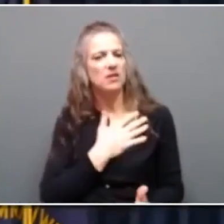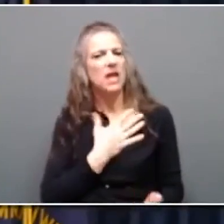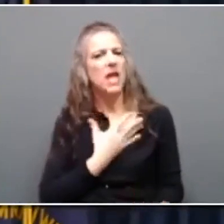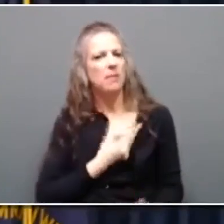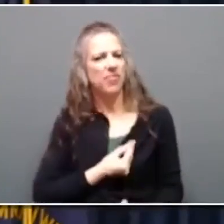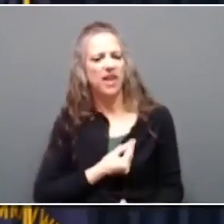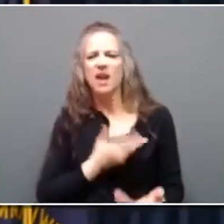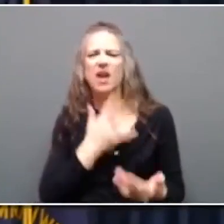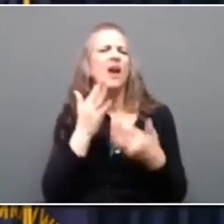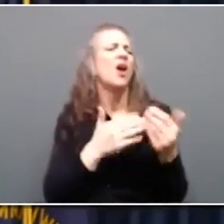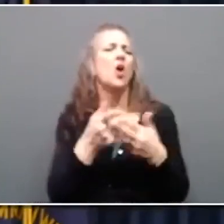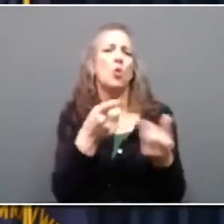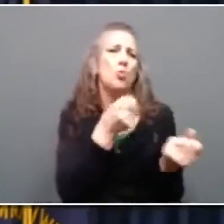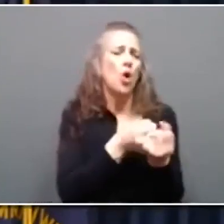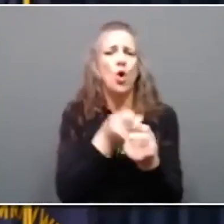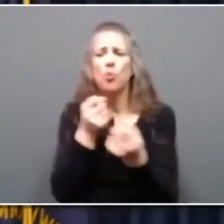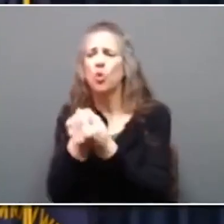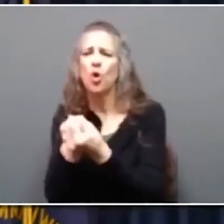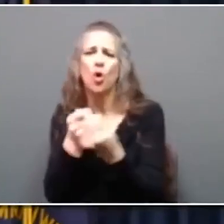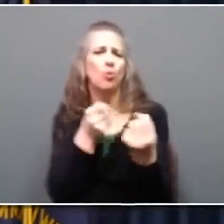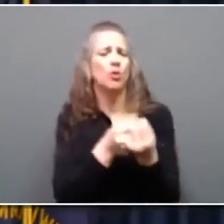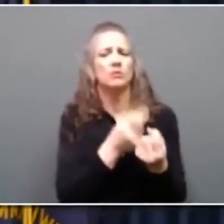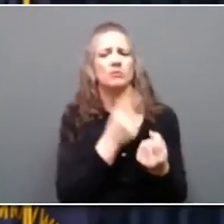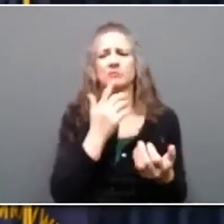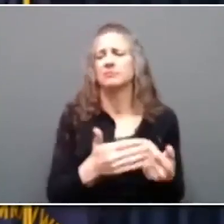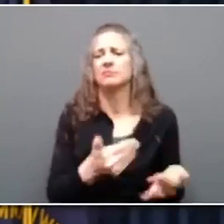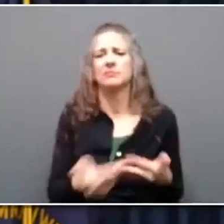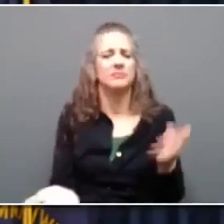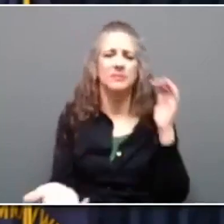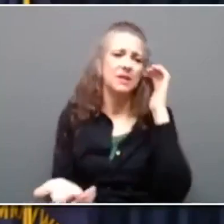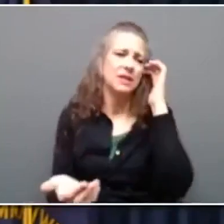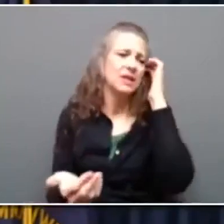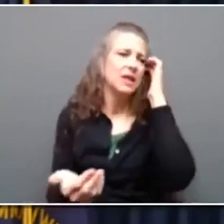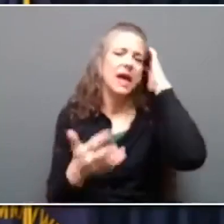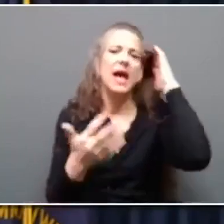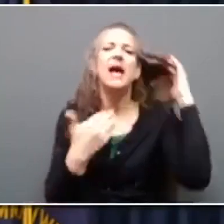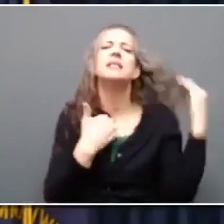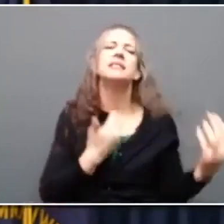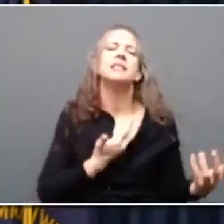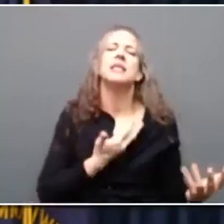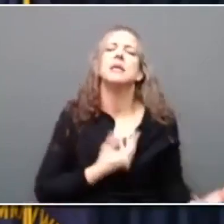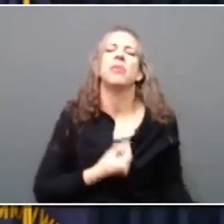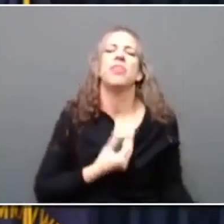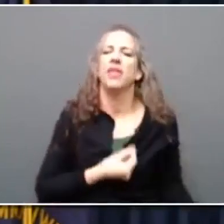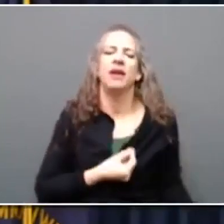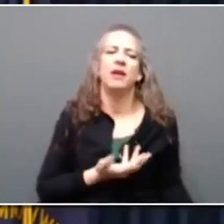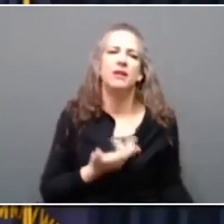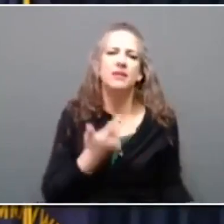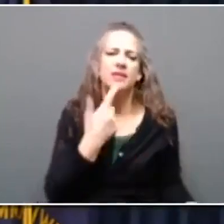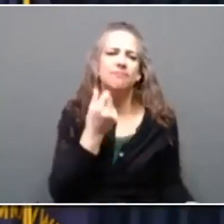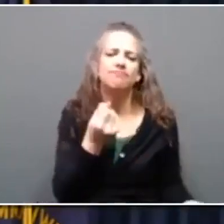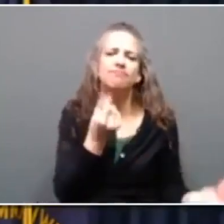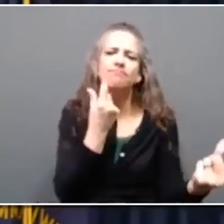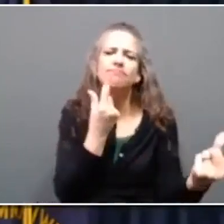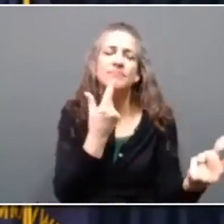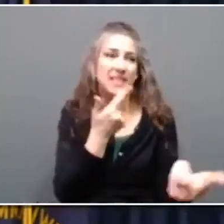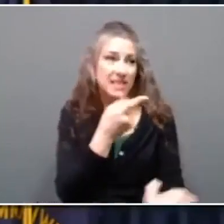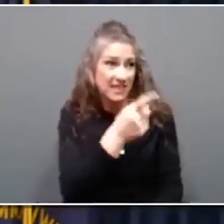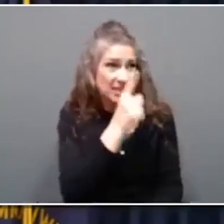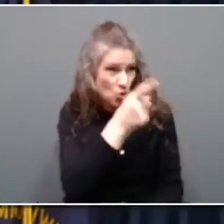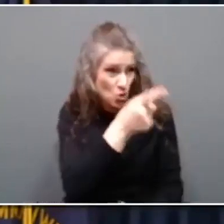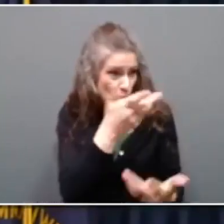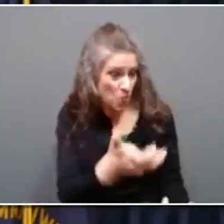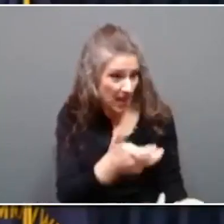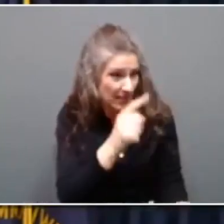that in a very different world that no longer exists. It brings out the empathy of saying, if these people really want to have a kid in science, it's going to